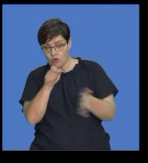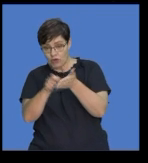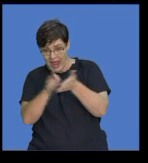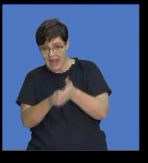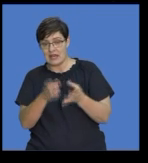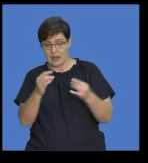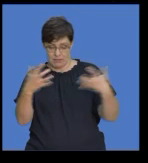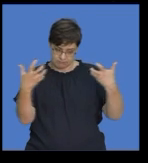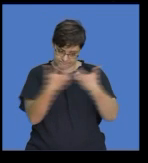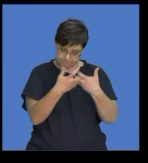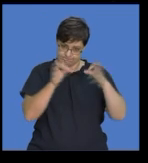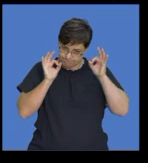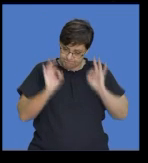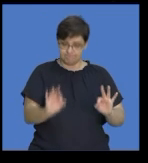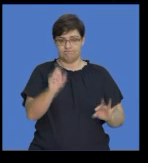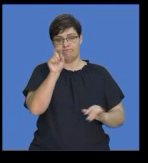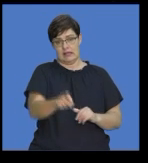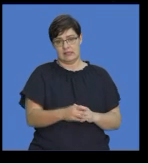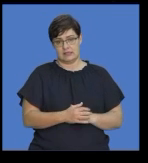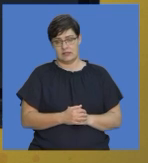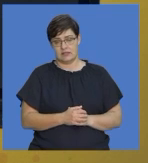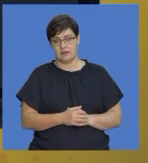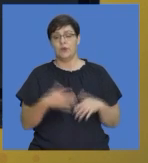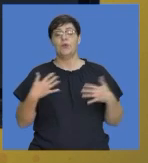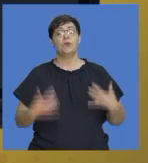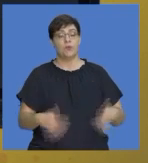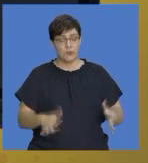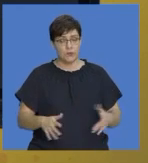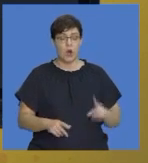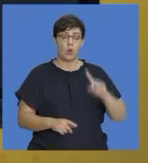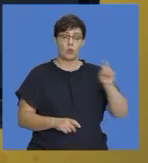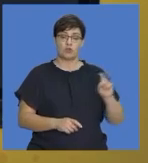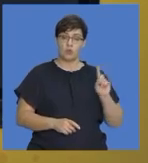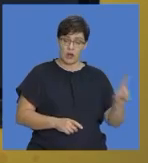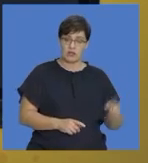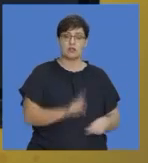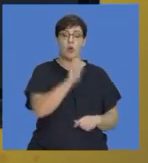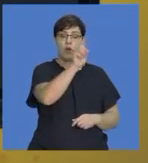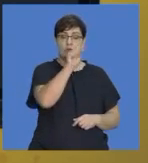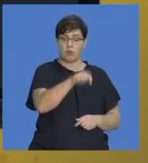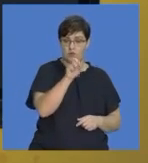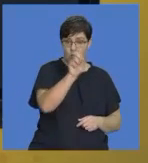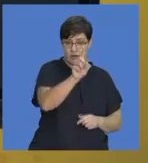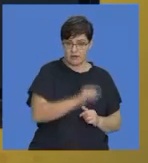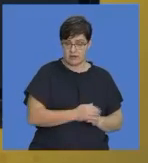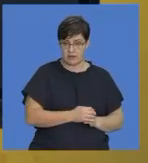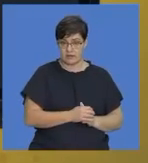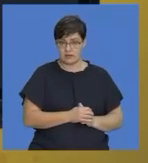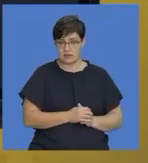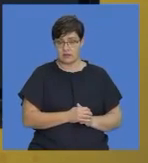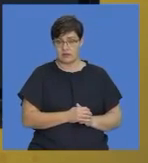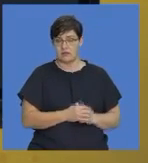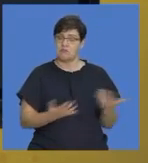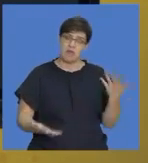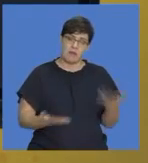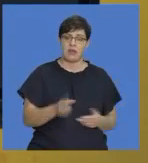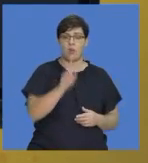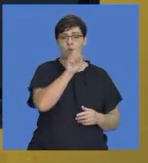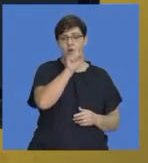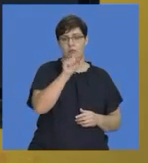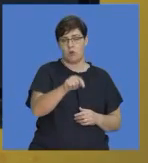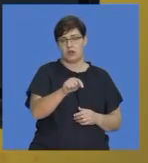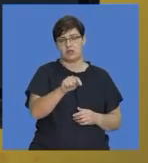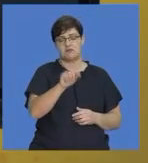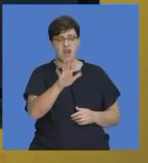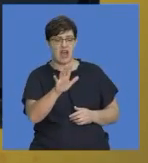paper. This is very, very important. Remember question 1 will start with 1.1 and go on to maybe 1.5 or 1